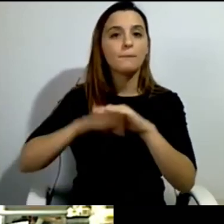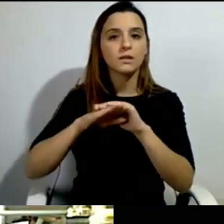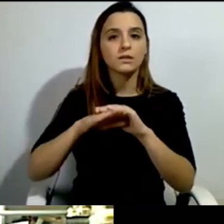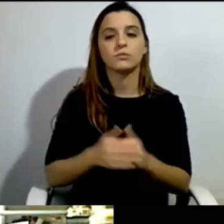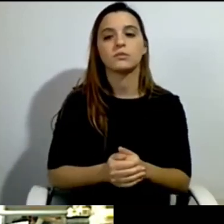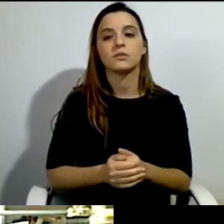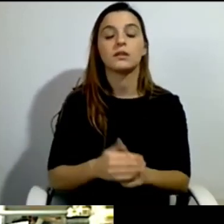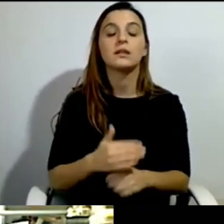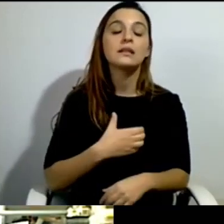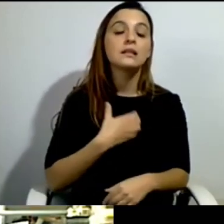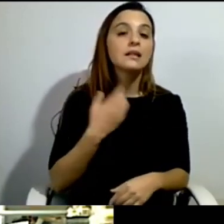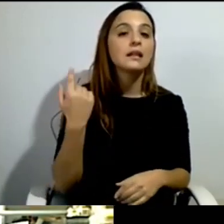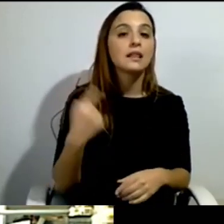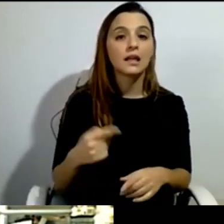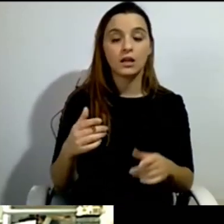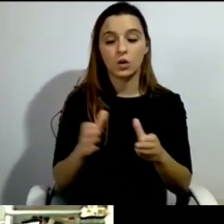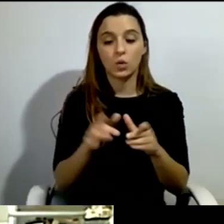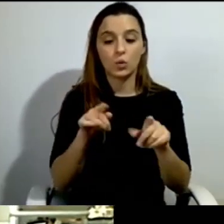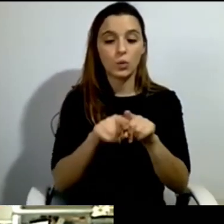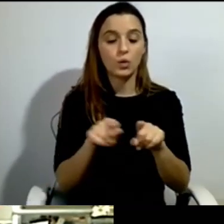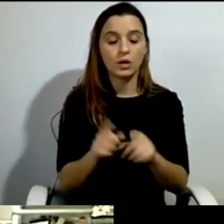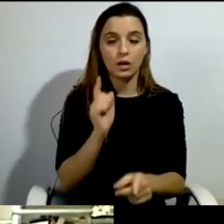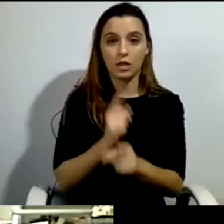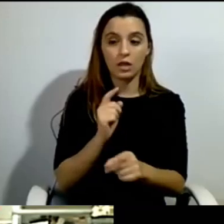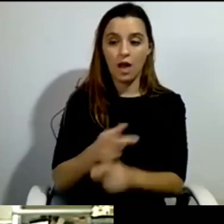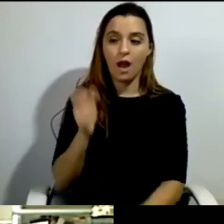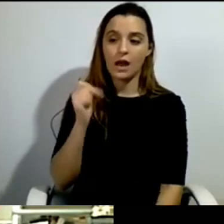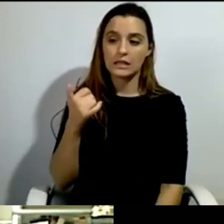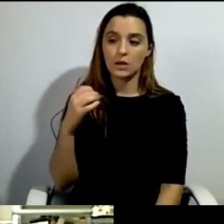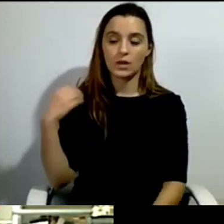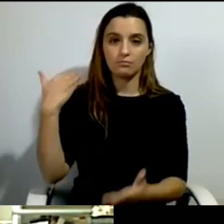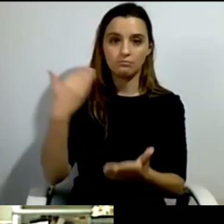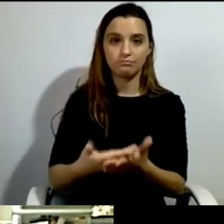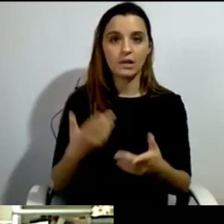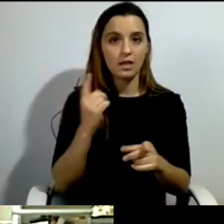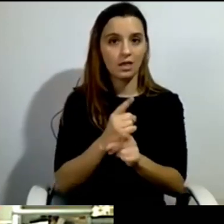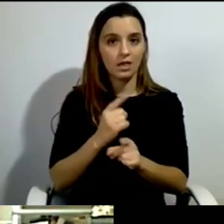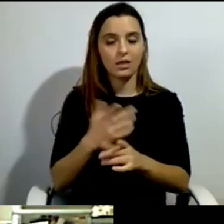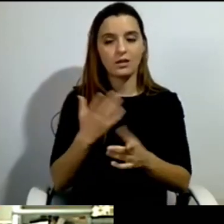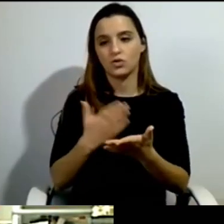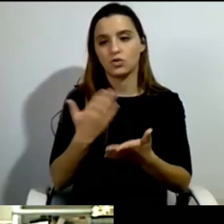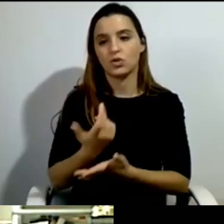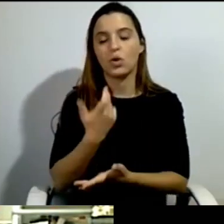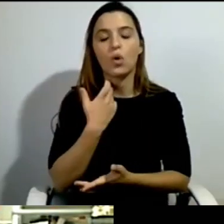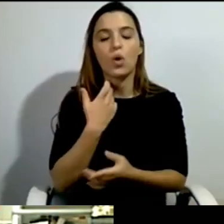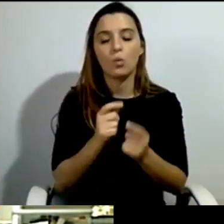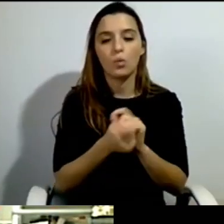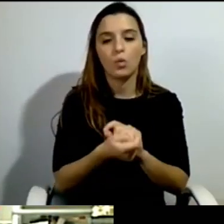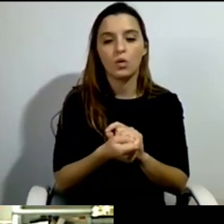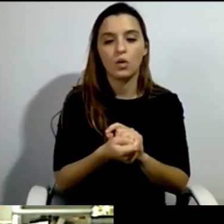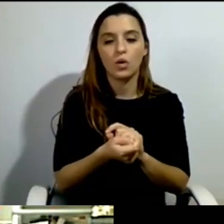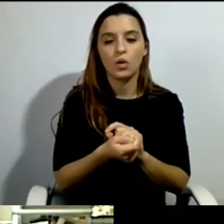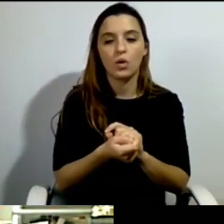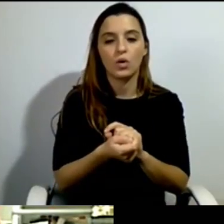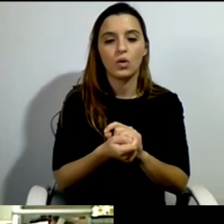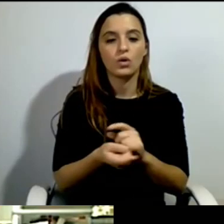last 50 years. It's just a little changes of the weights of the different parties, but all the major parties